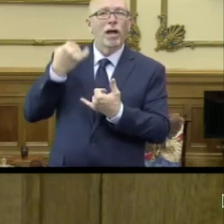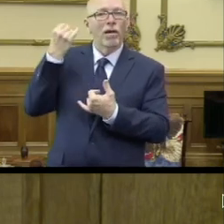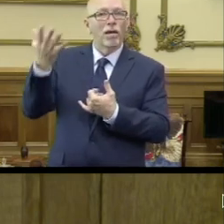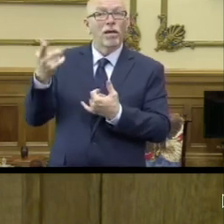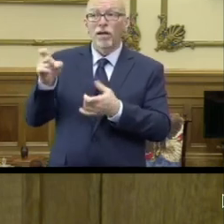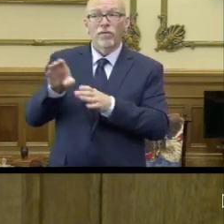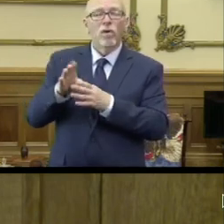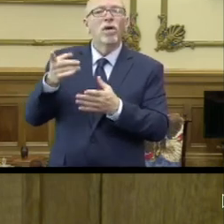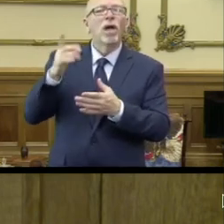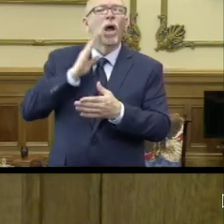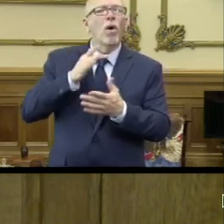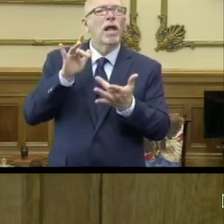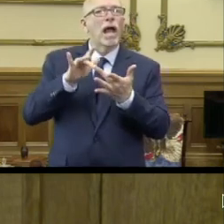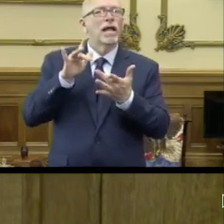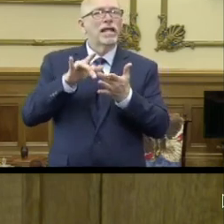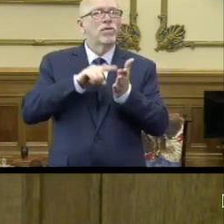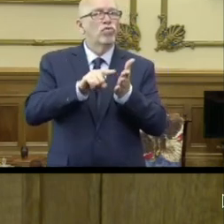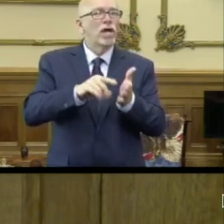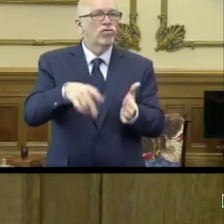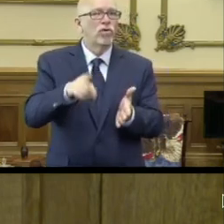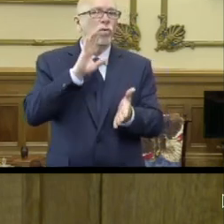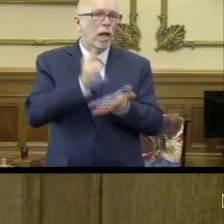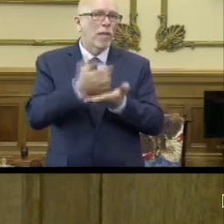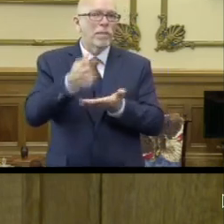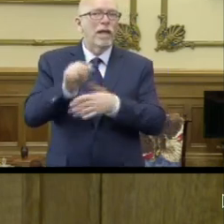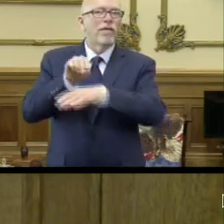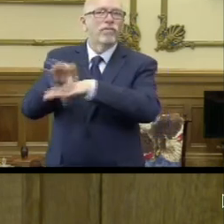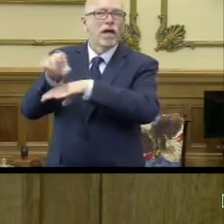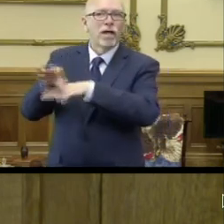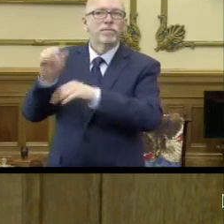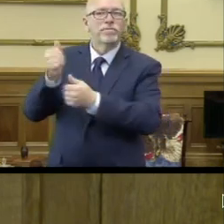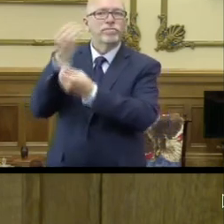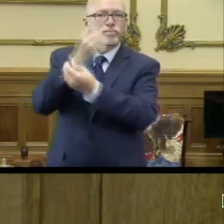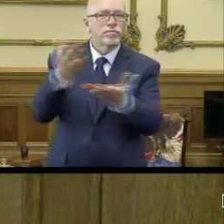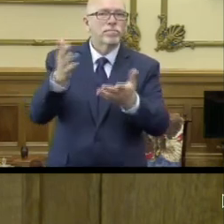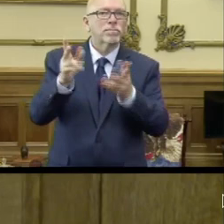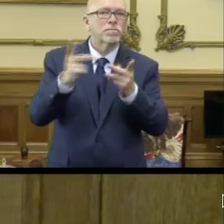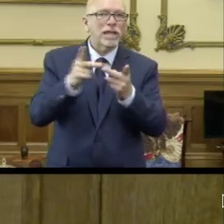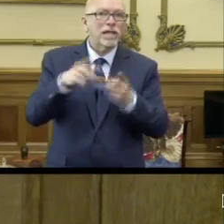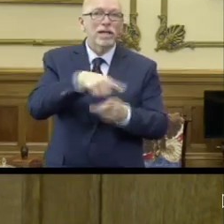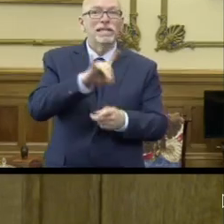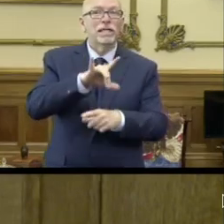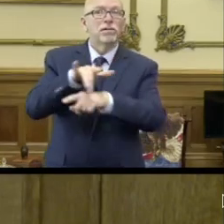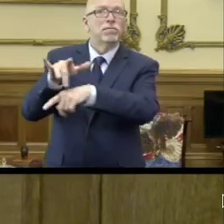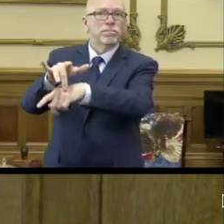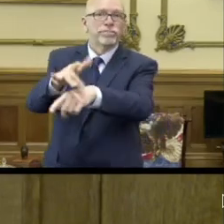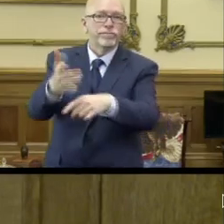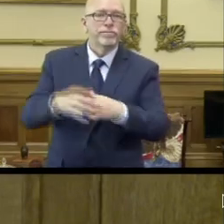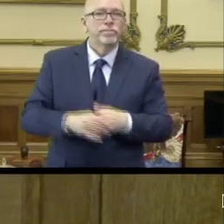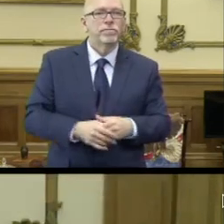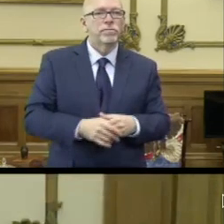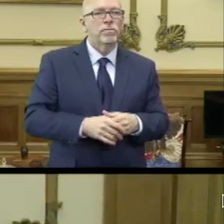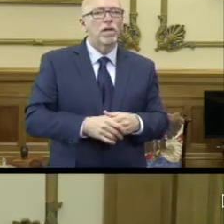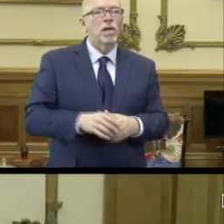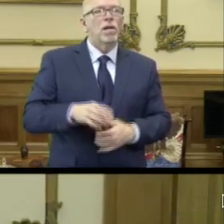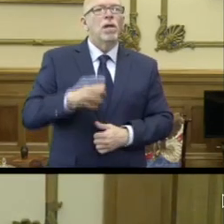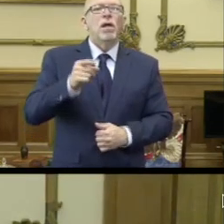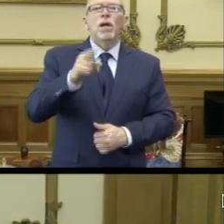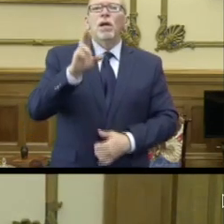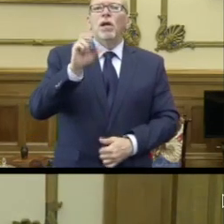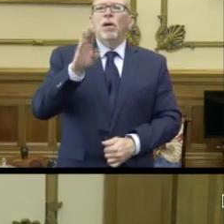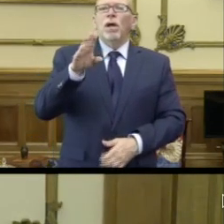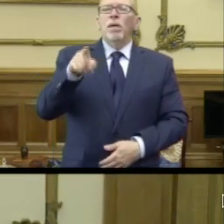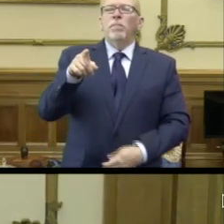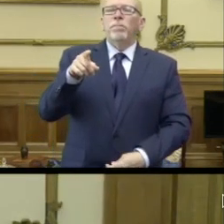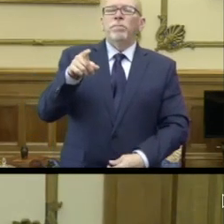contact tracers are going to come in and help, because they can help advise and notify the places that those people have been. And, Rachel, or Rob, I would just say